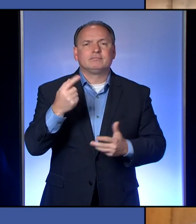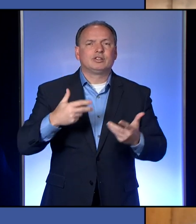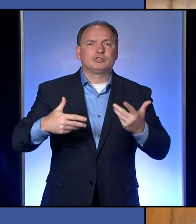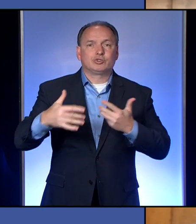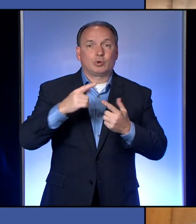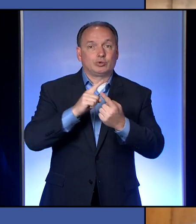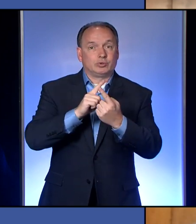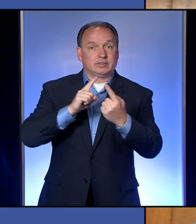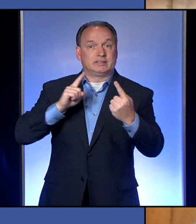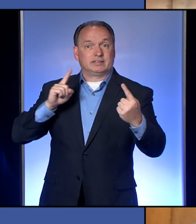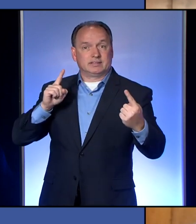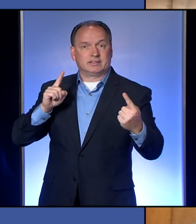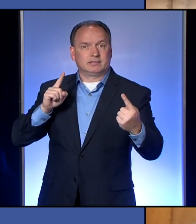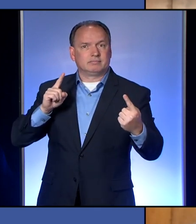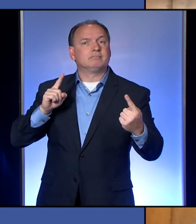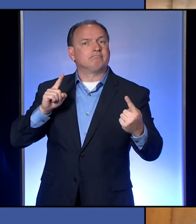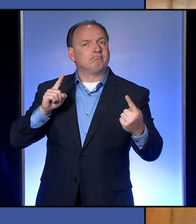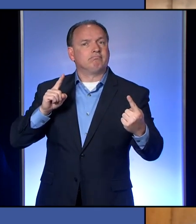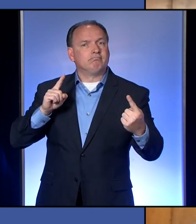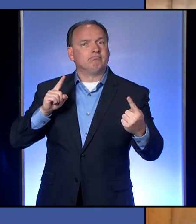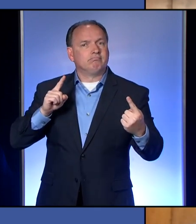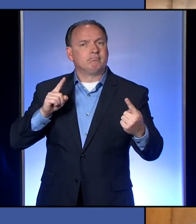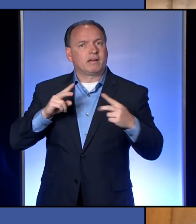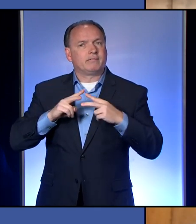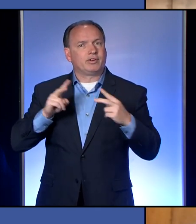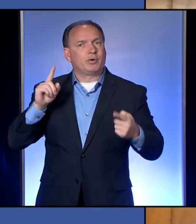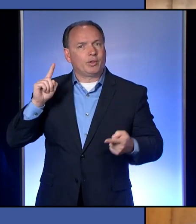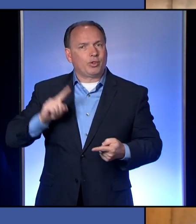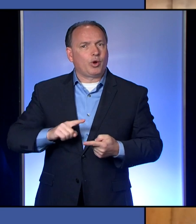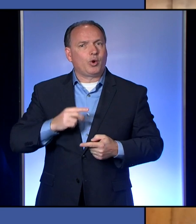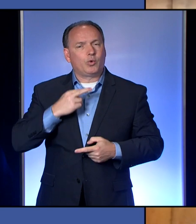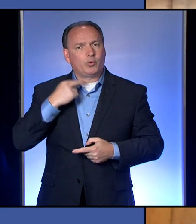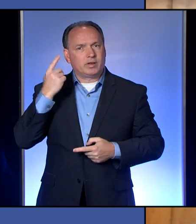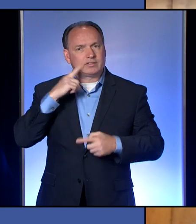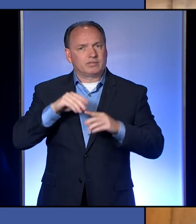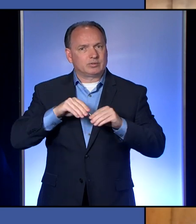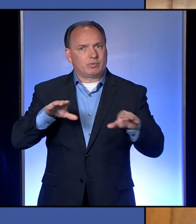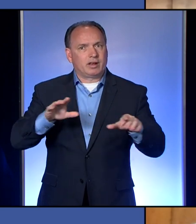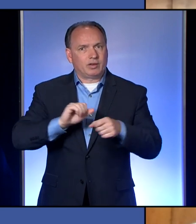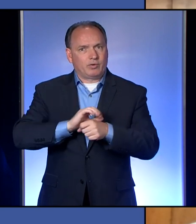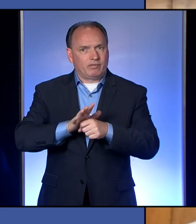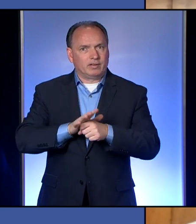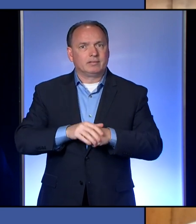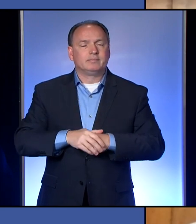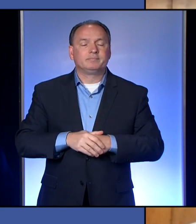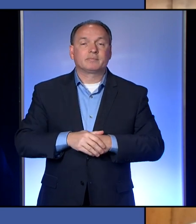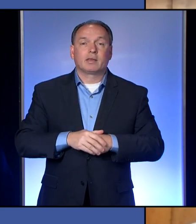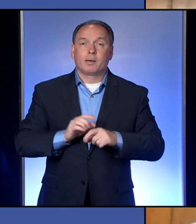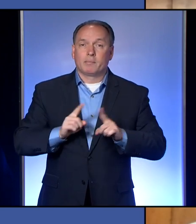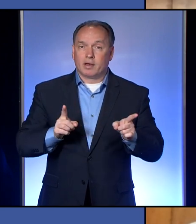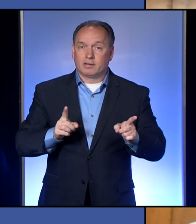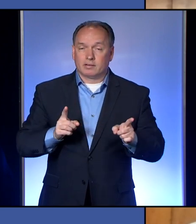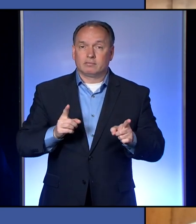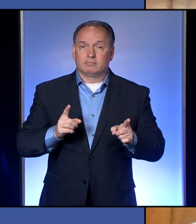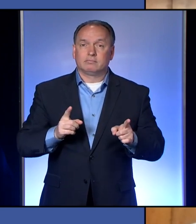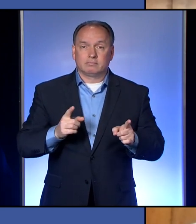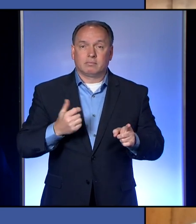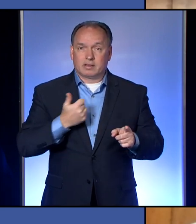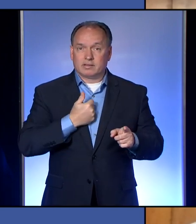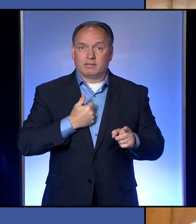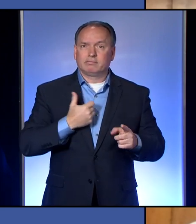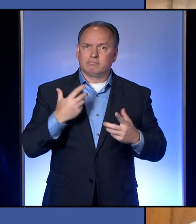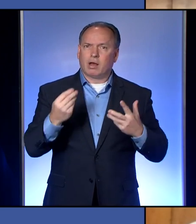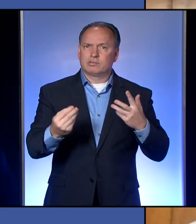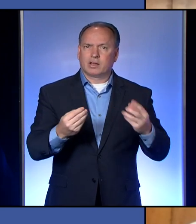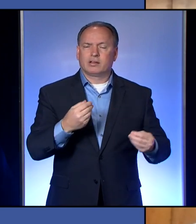distancing is probably very, very low risk for spreading COVID. But having been outside, I can tell you